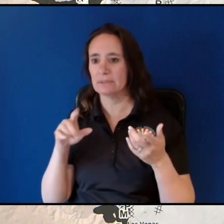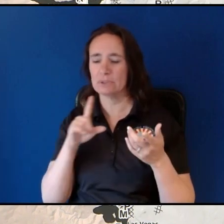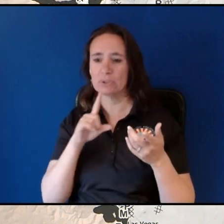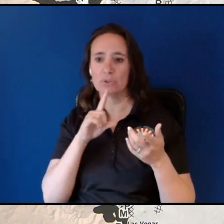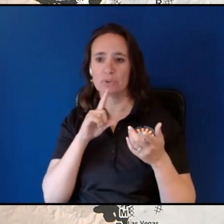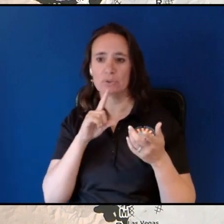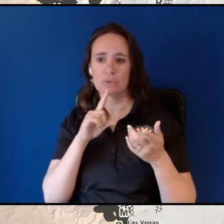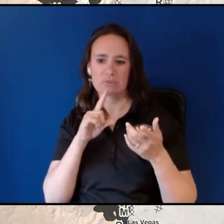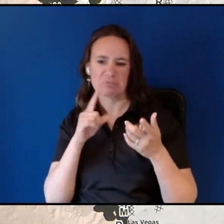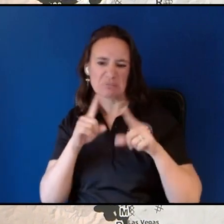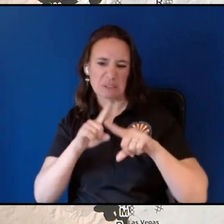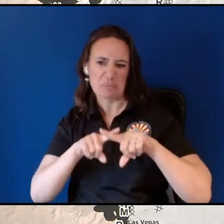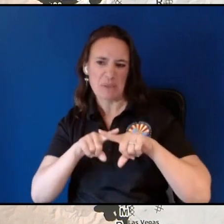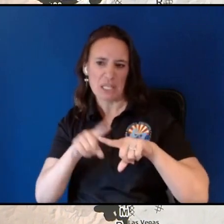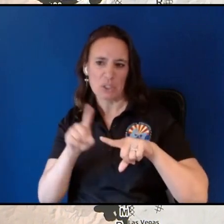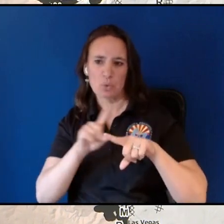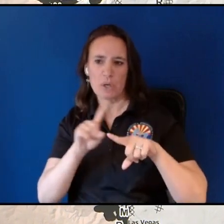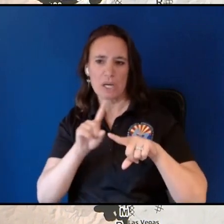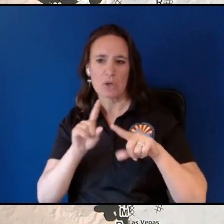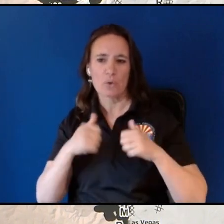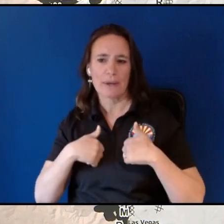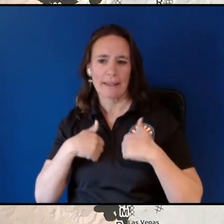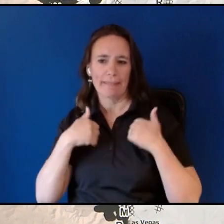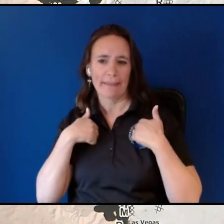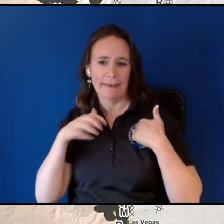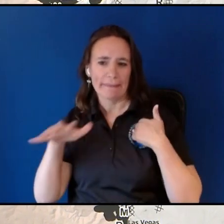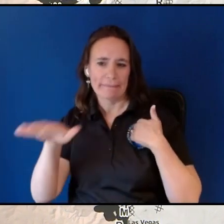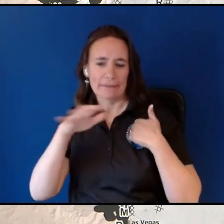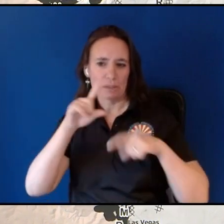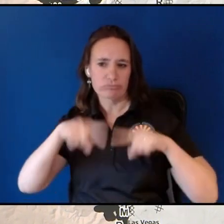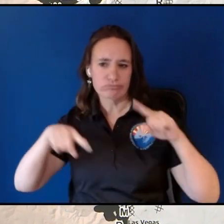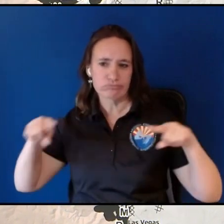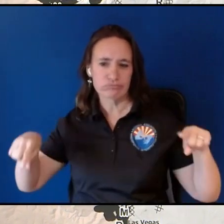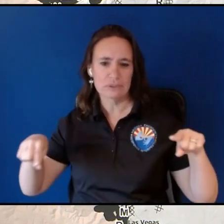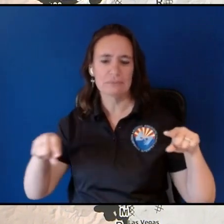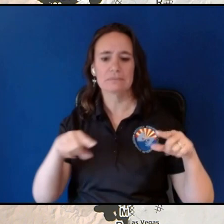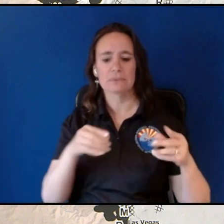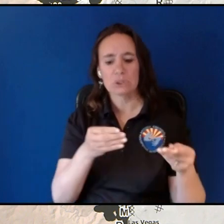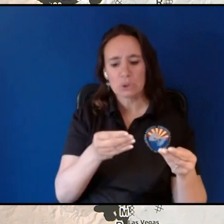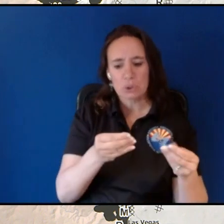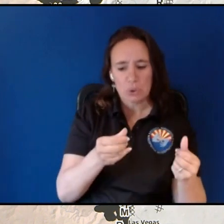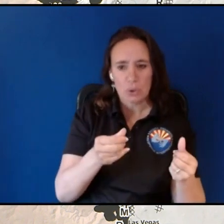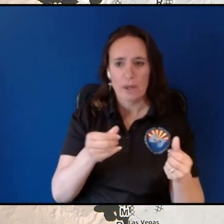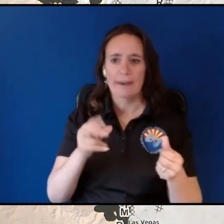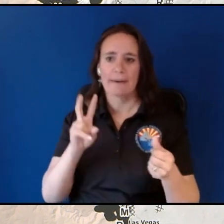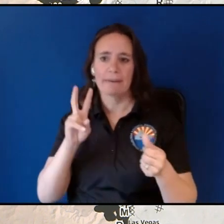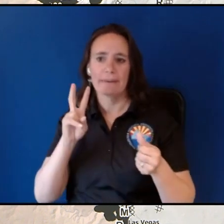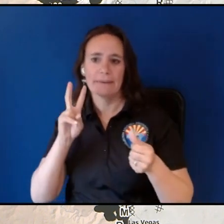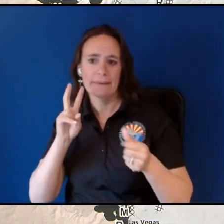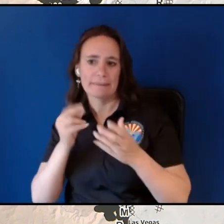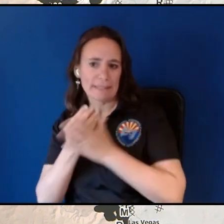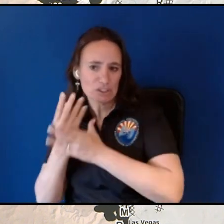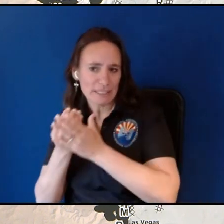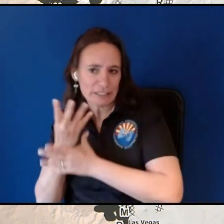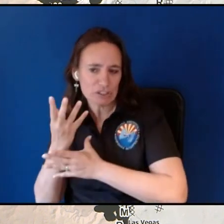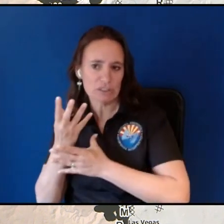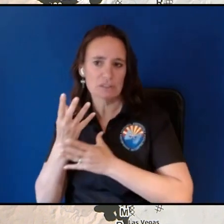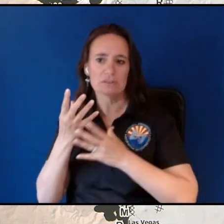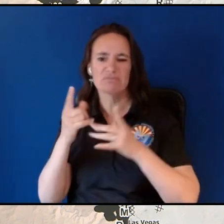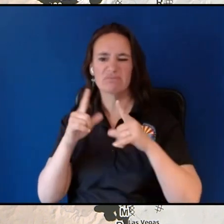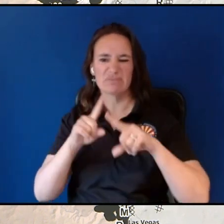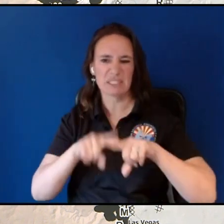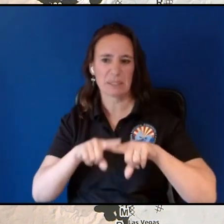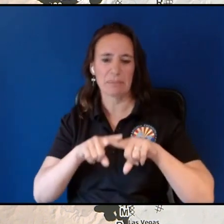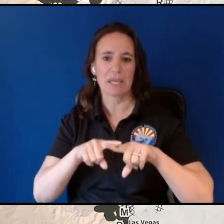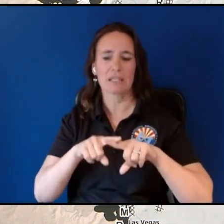depending on where you are it can vary depending on soil and vegetation conditions and how the rain falls but it's what we refer